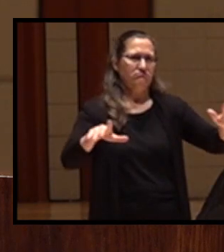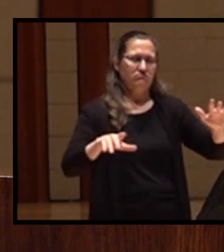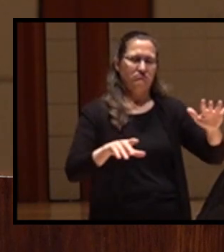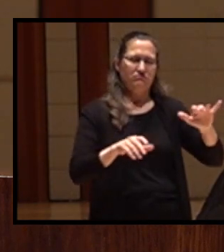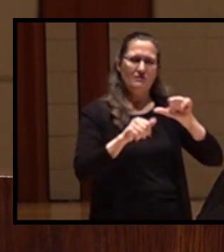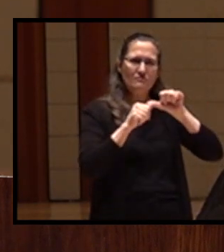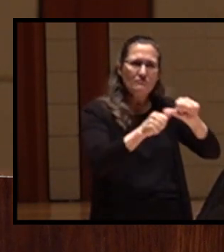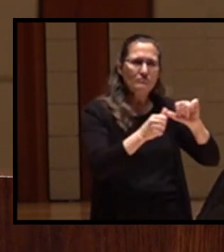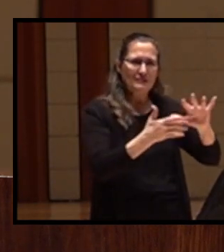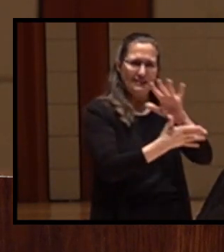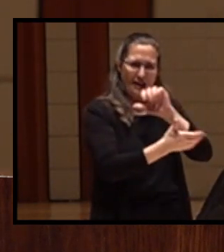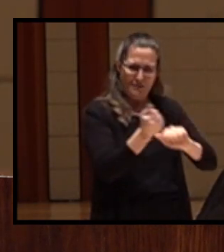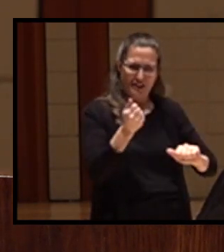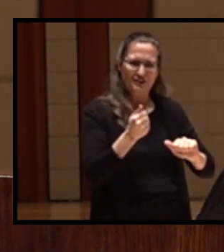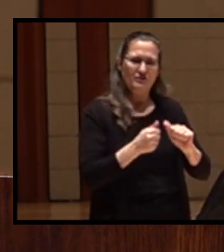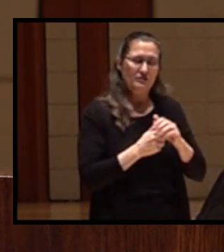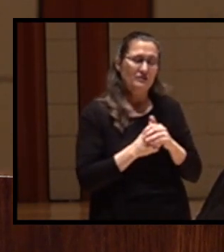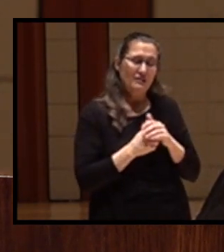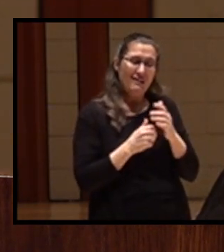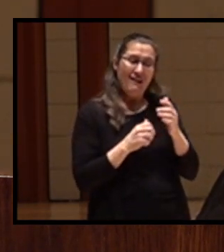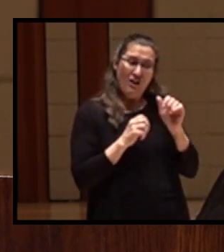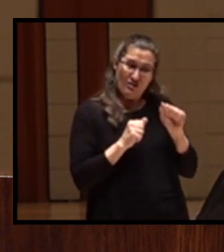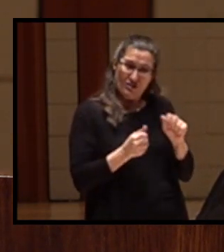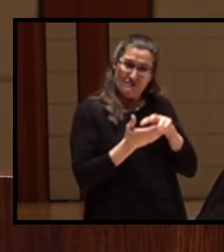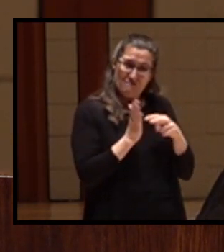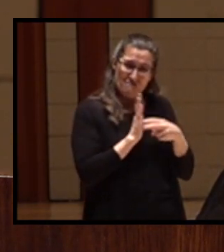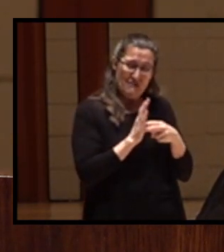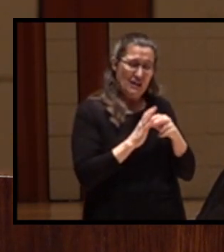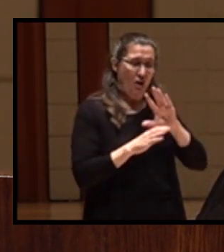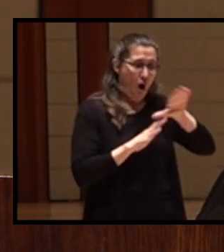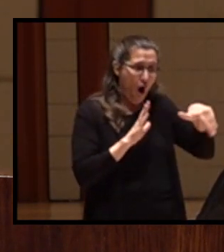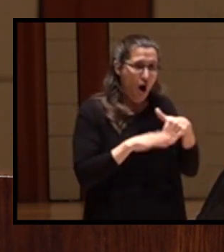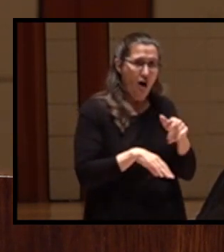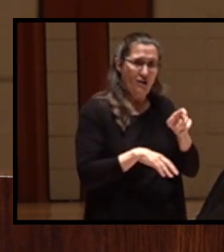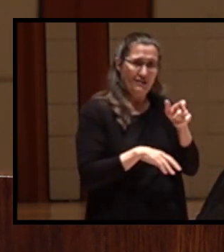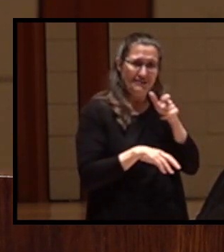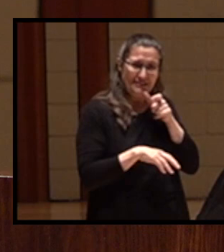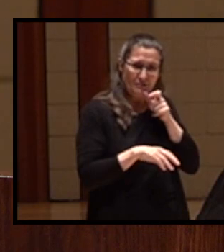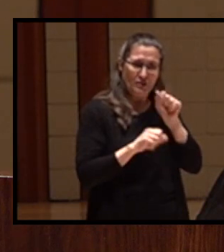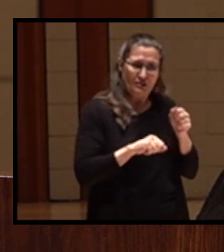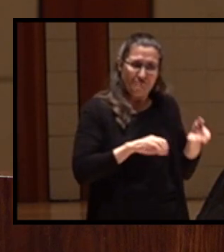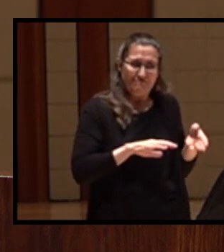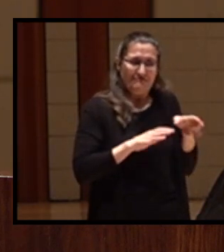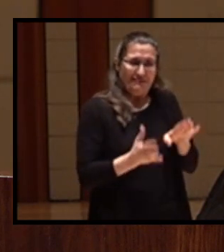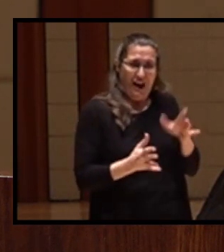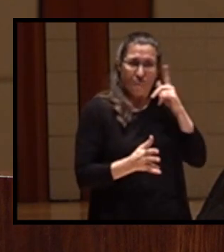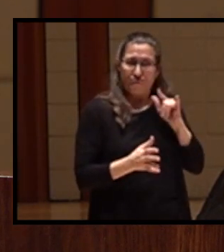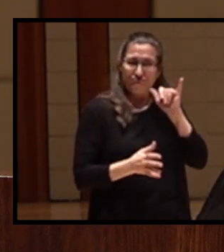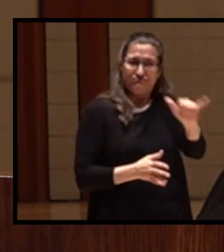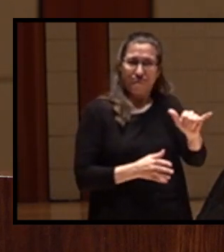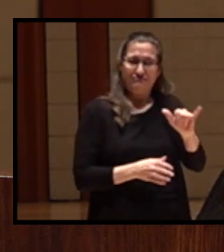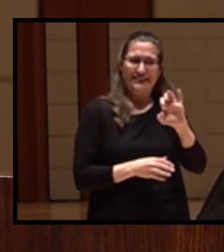including making the salmon go extinct. The river had had enough.